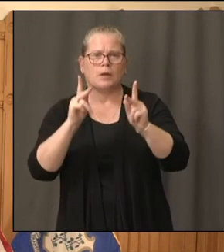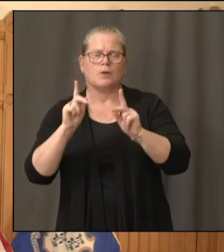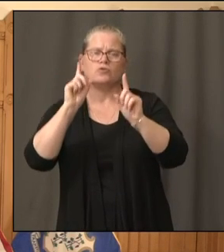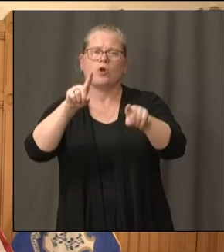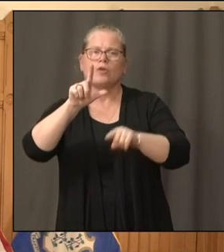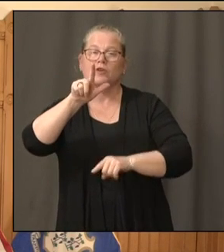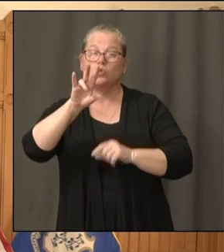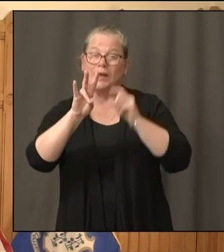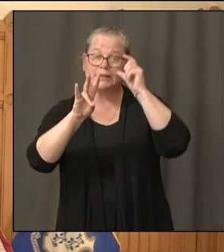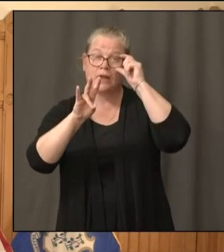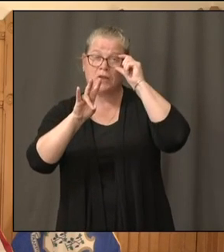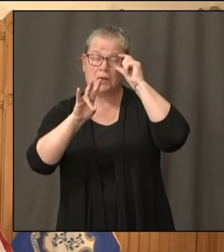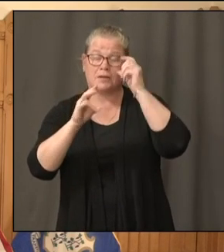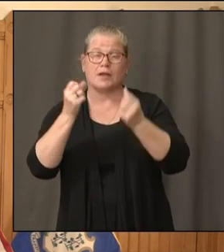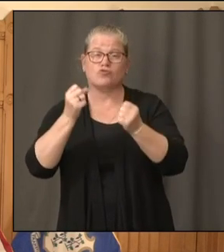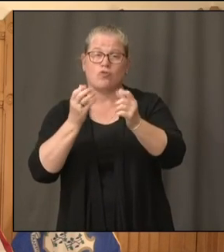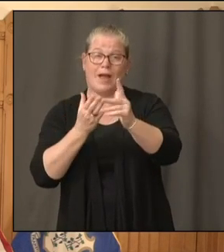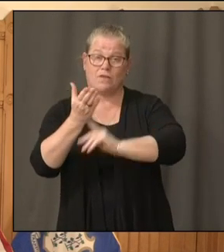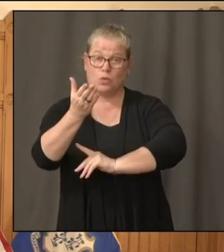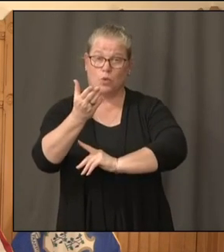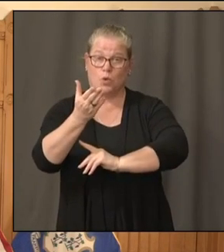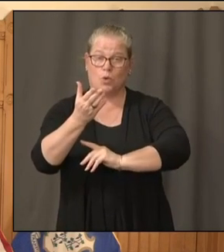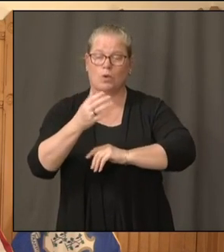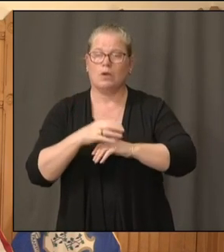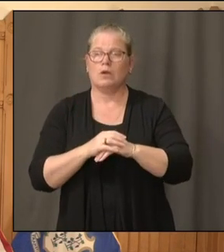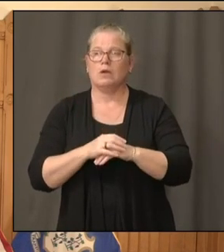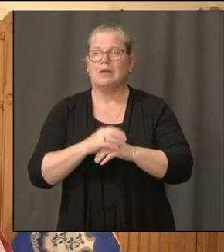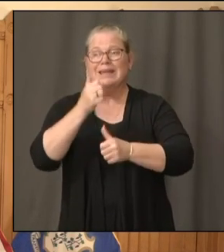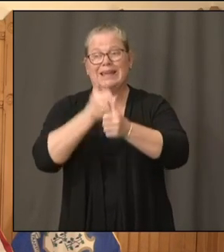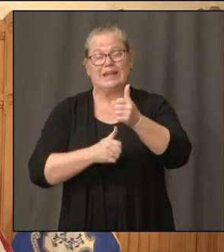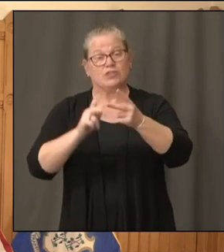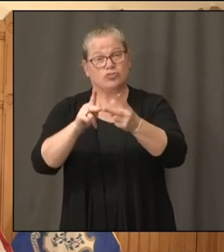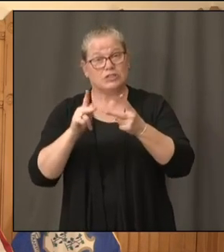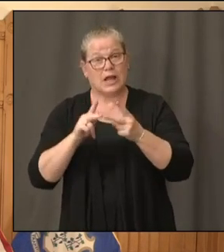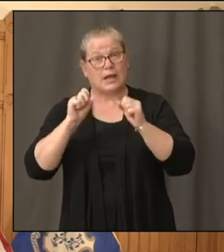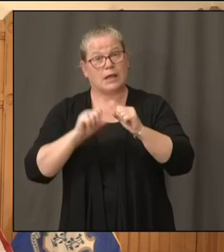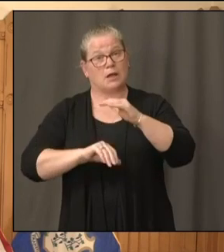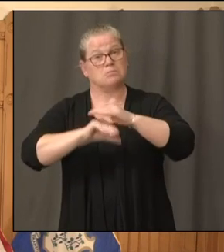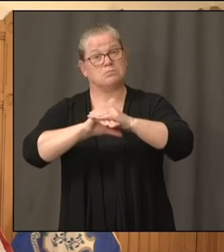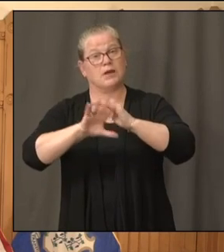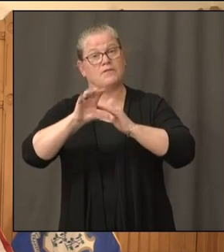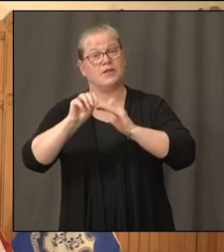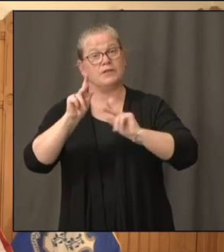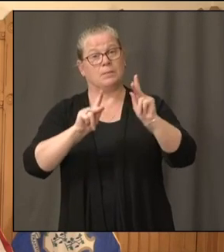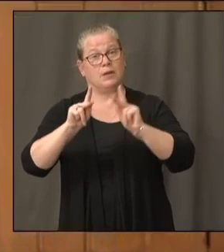says it has the capacity to do 50 tests a day at each site. Is that enough to meet the demand?